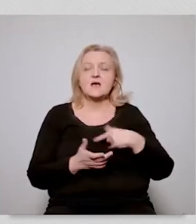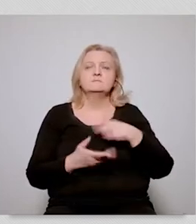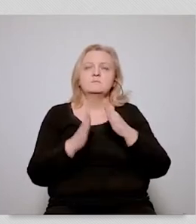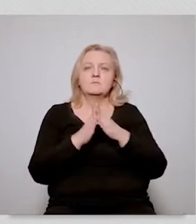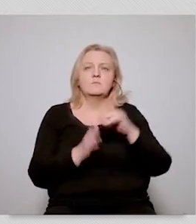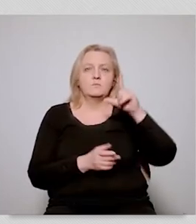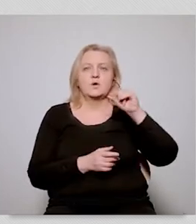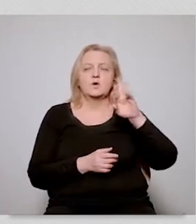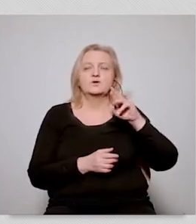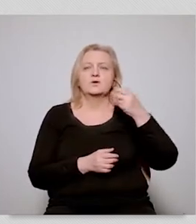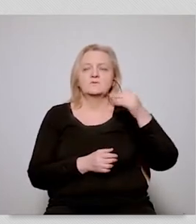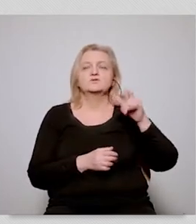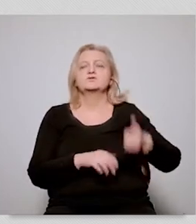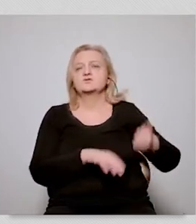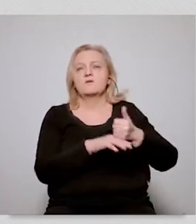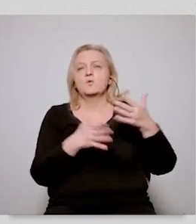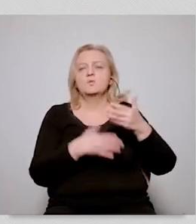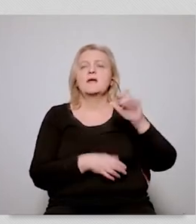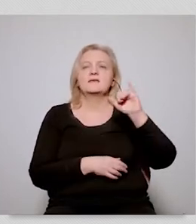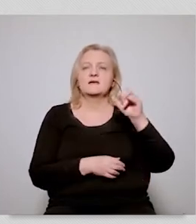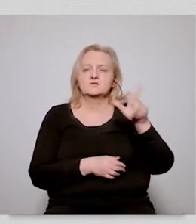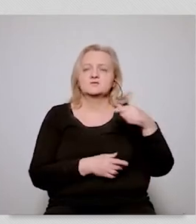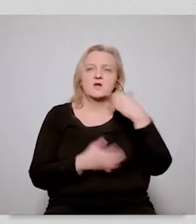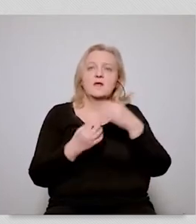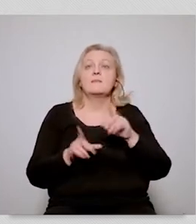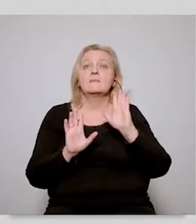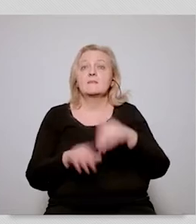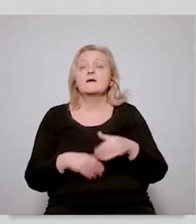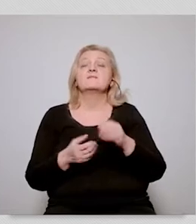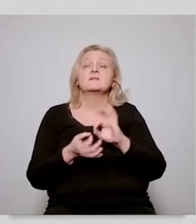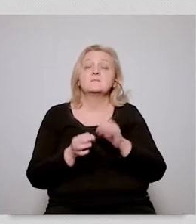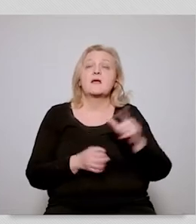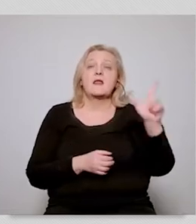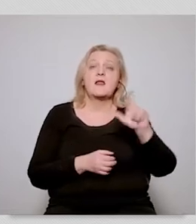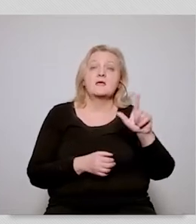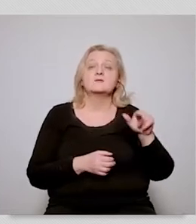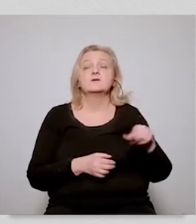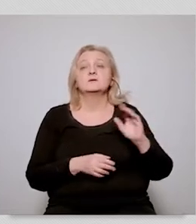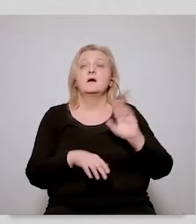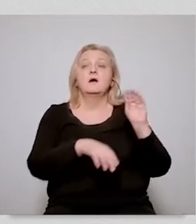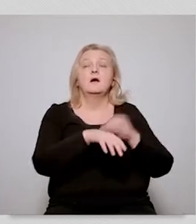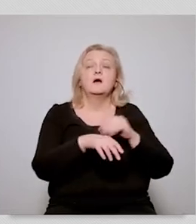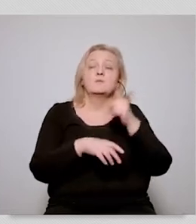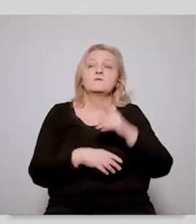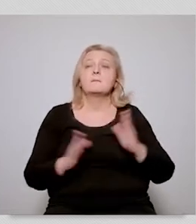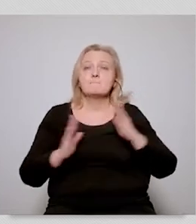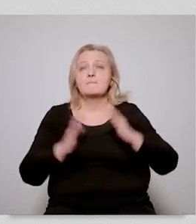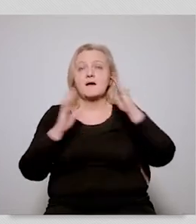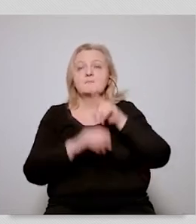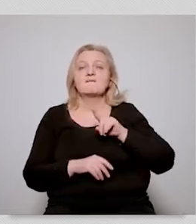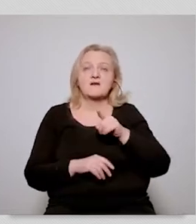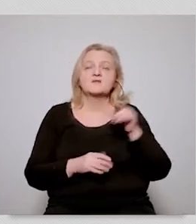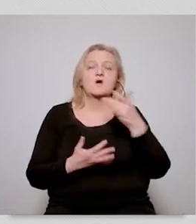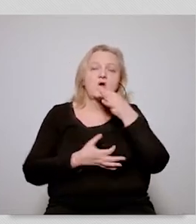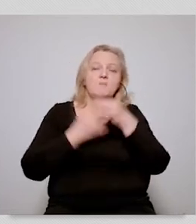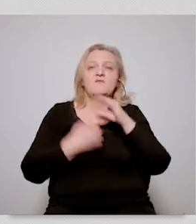problems so they had of the jaguilonian uh club mentioned that we like to quote pope franciscus so